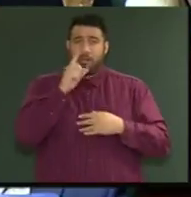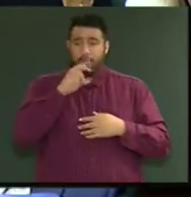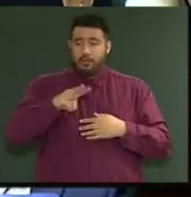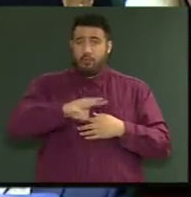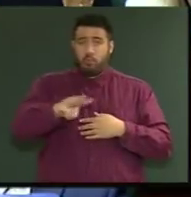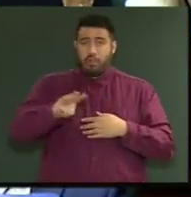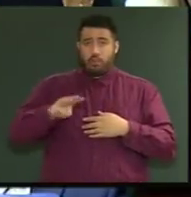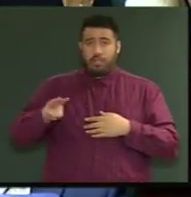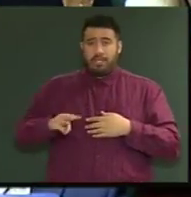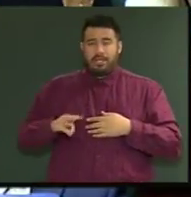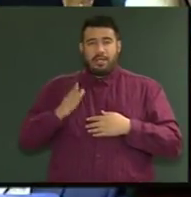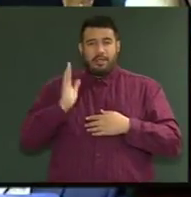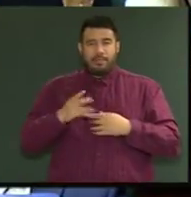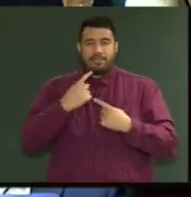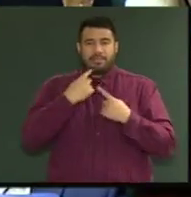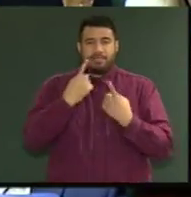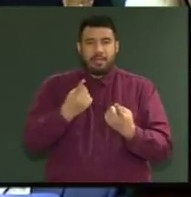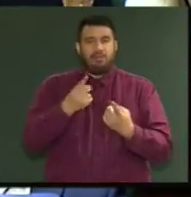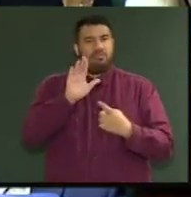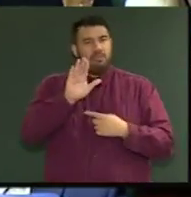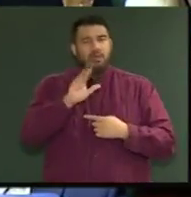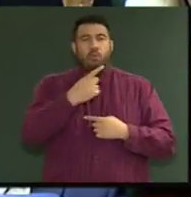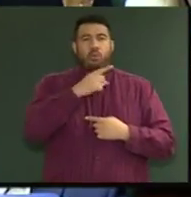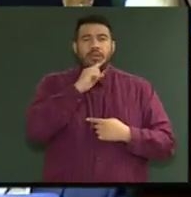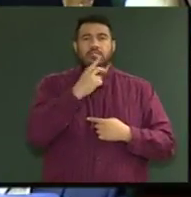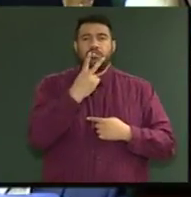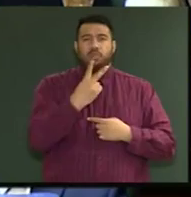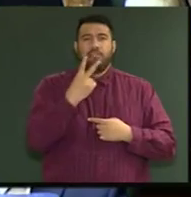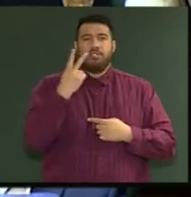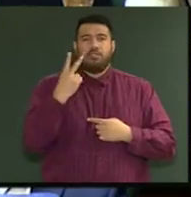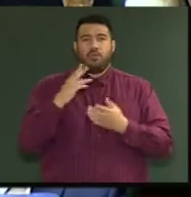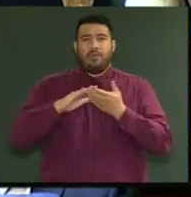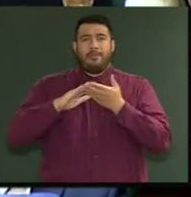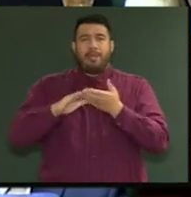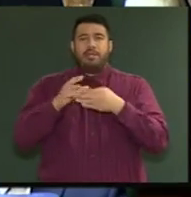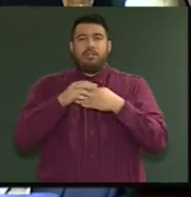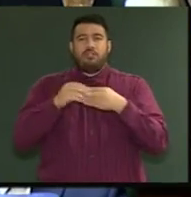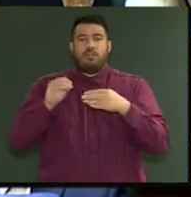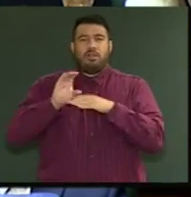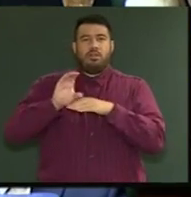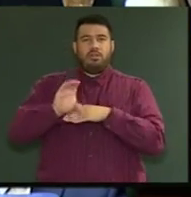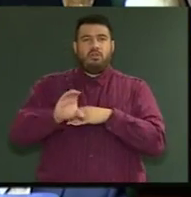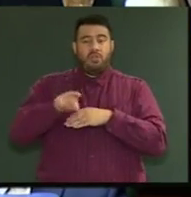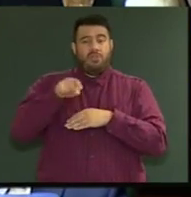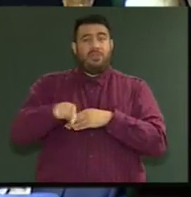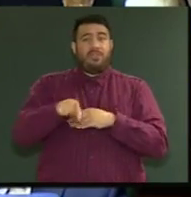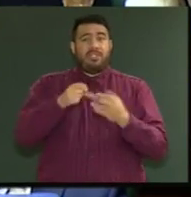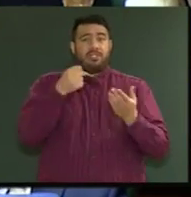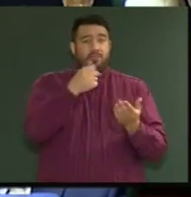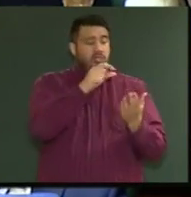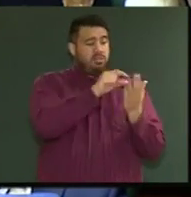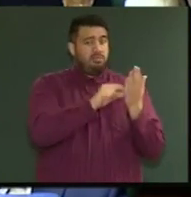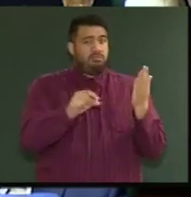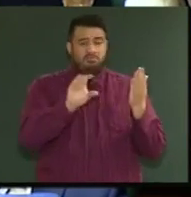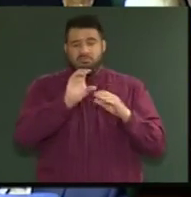need to tell them, Mr Speaker, $122 million in this budget, Mr Speaker. I